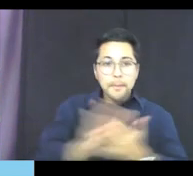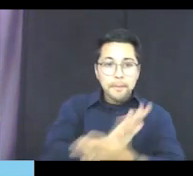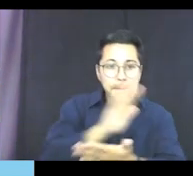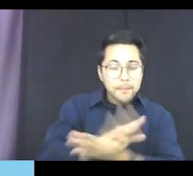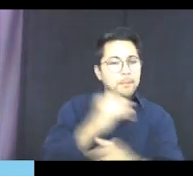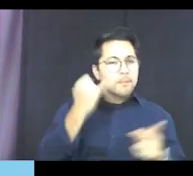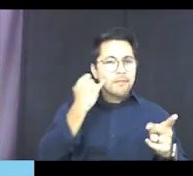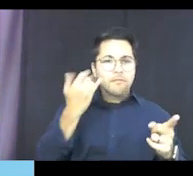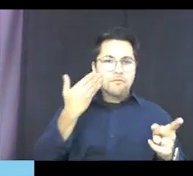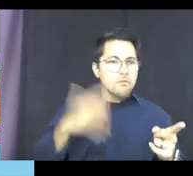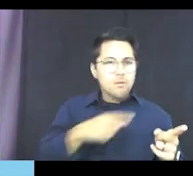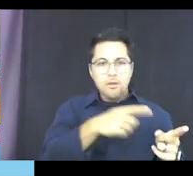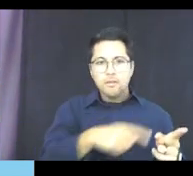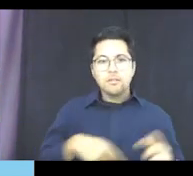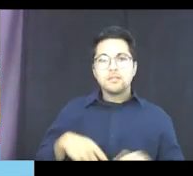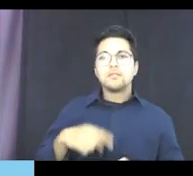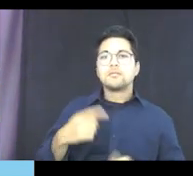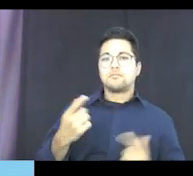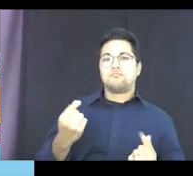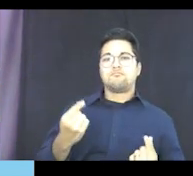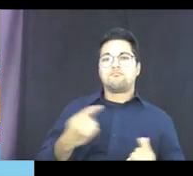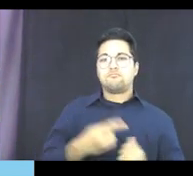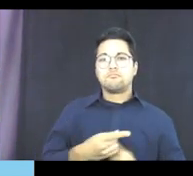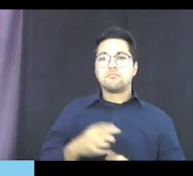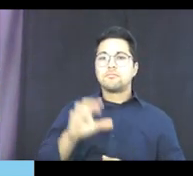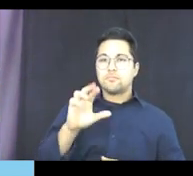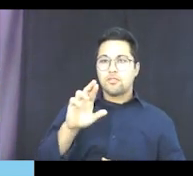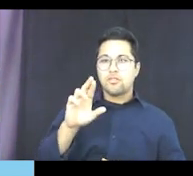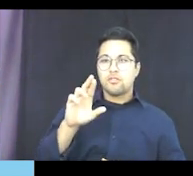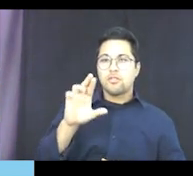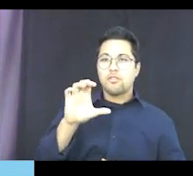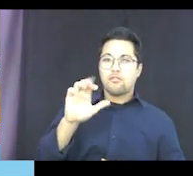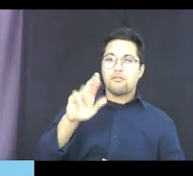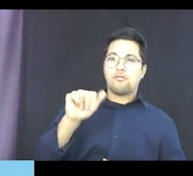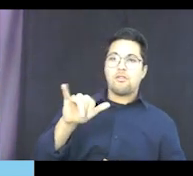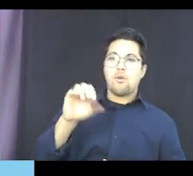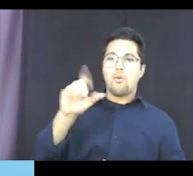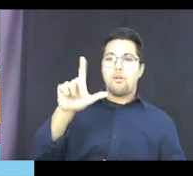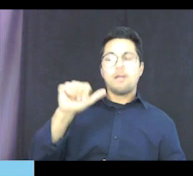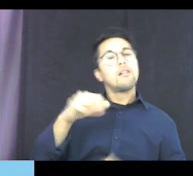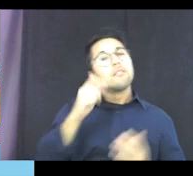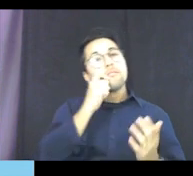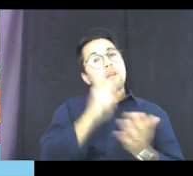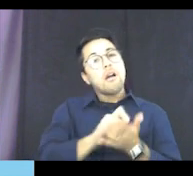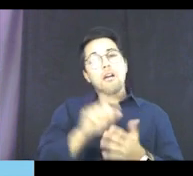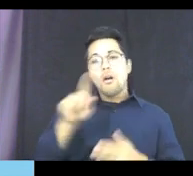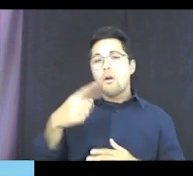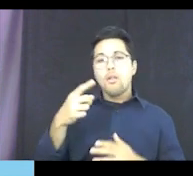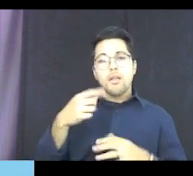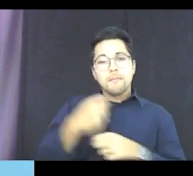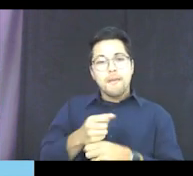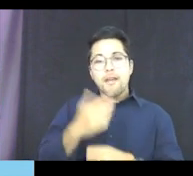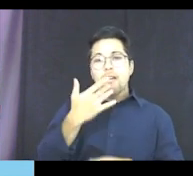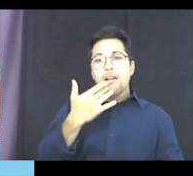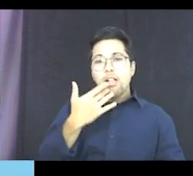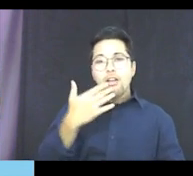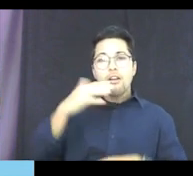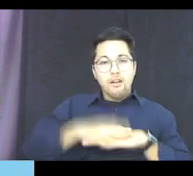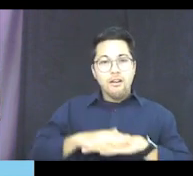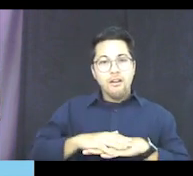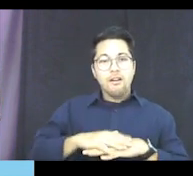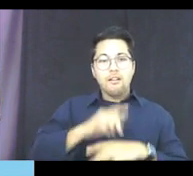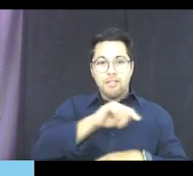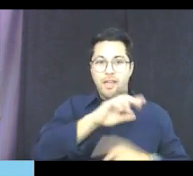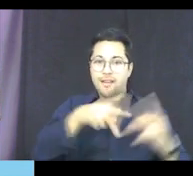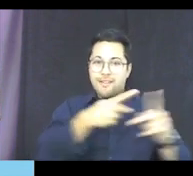you aren't familiar with this, essentially it is by Crayola and it's markers that only make color on the